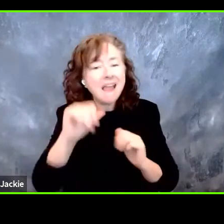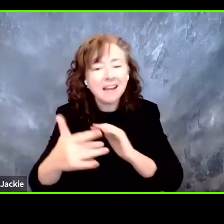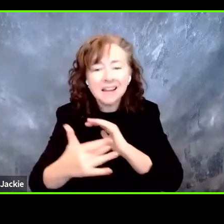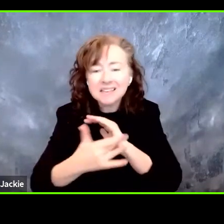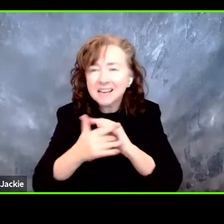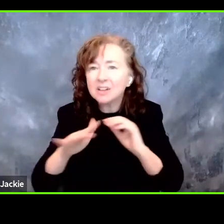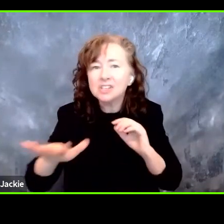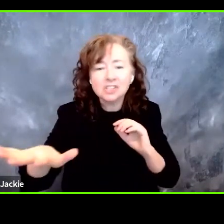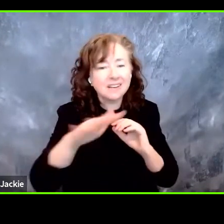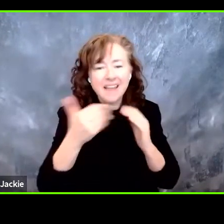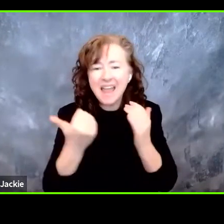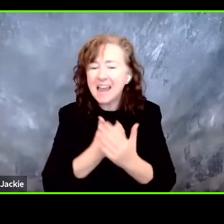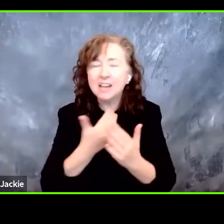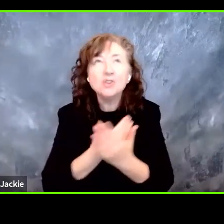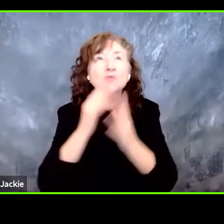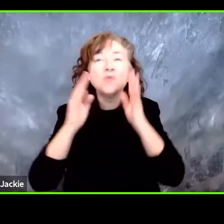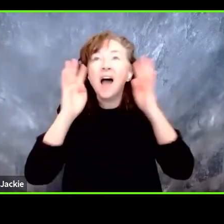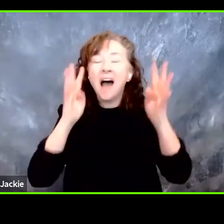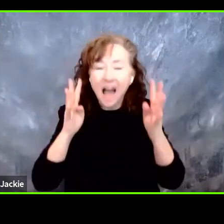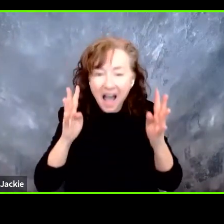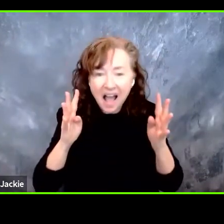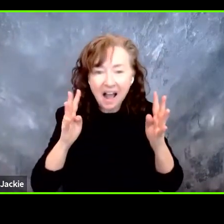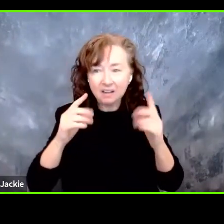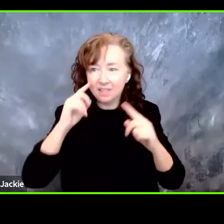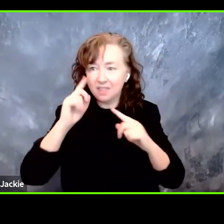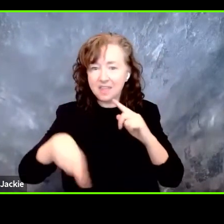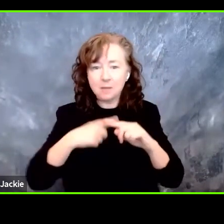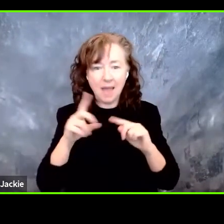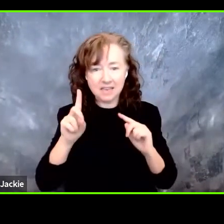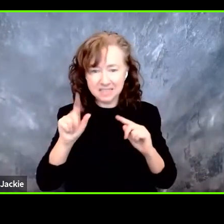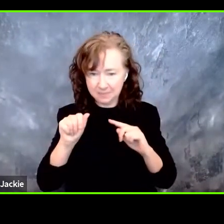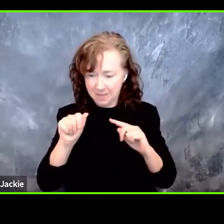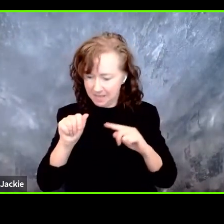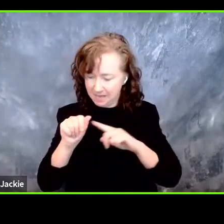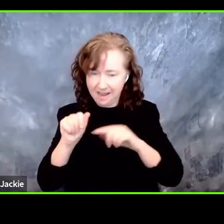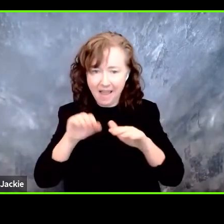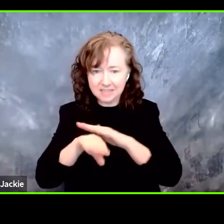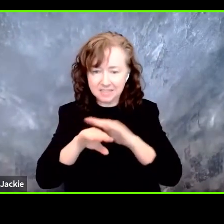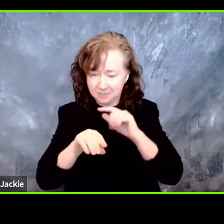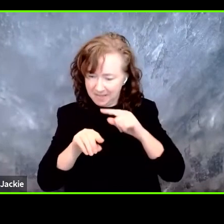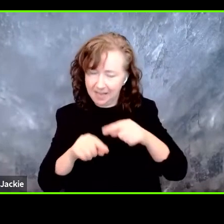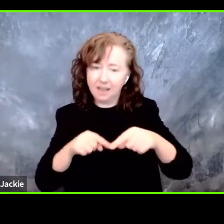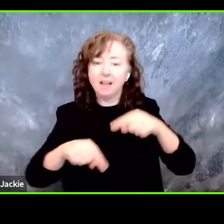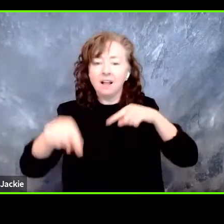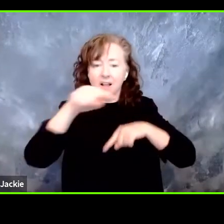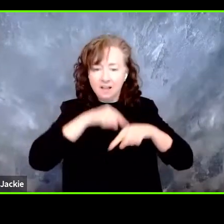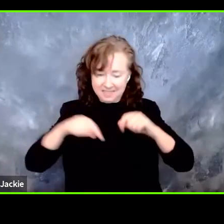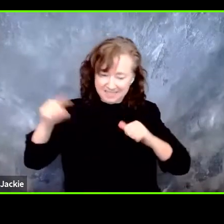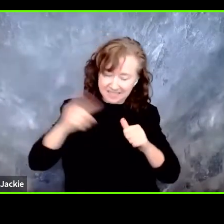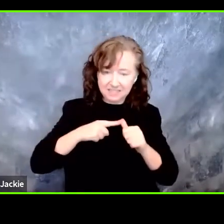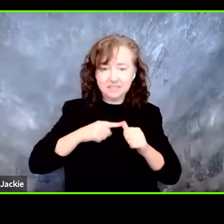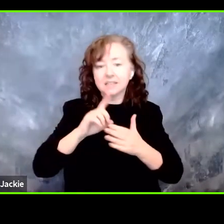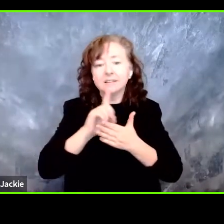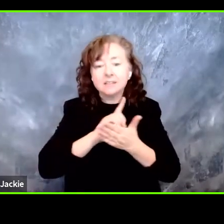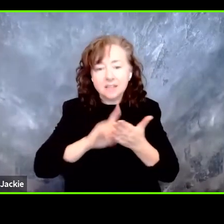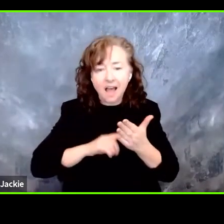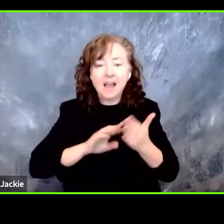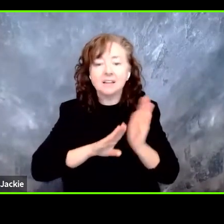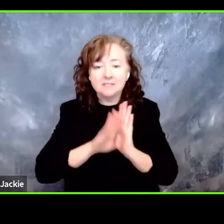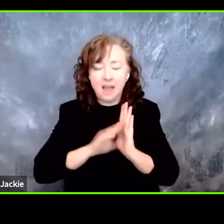inclusivity is integrated into design and development from the very beginning.